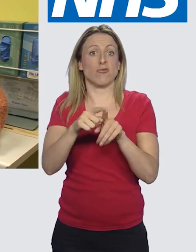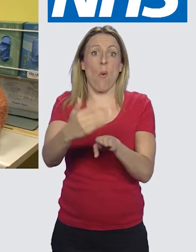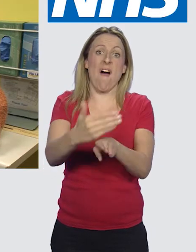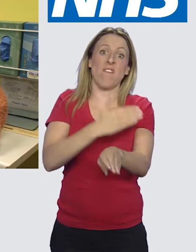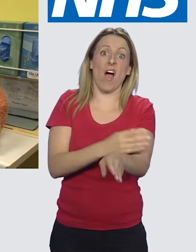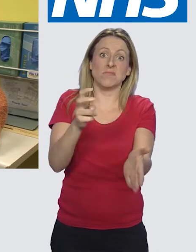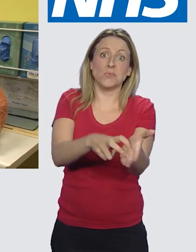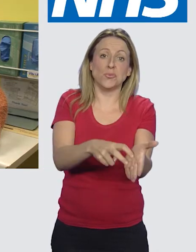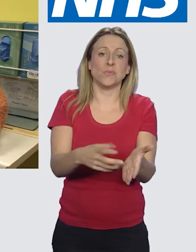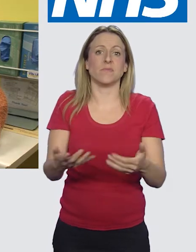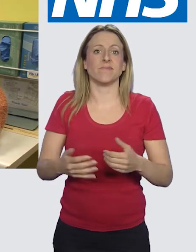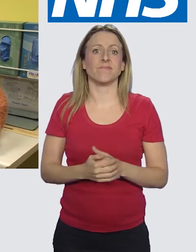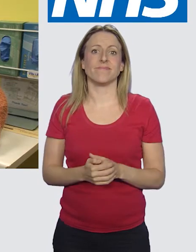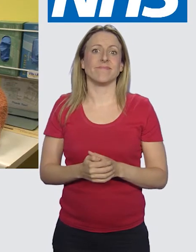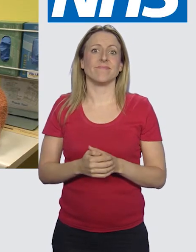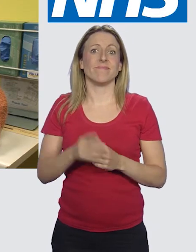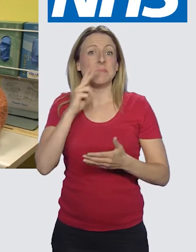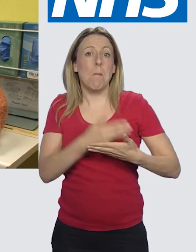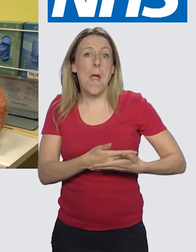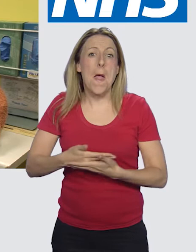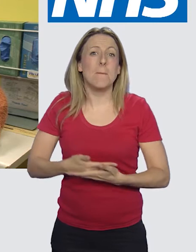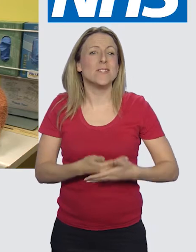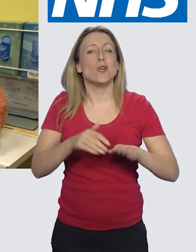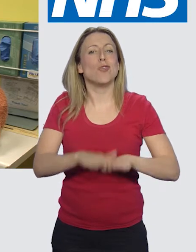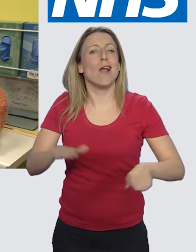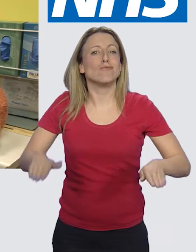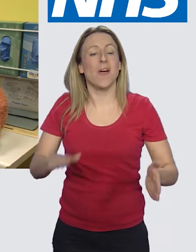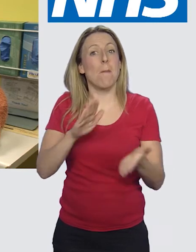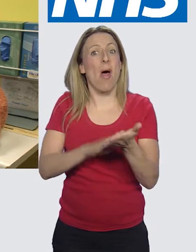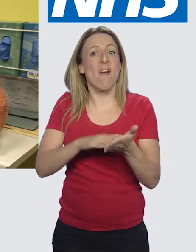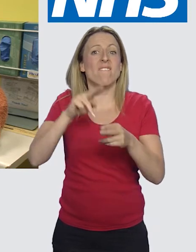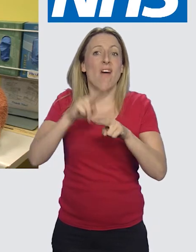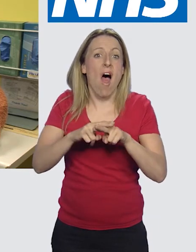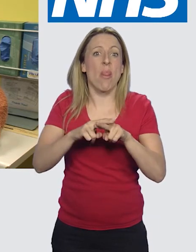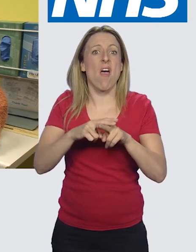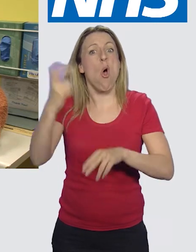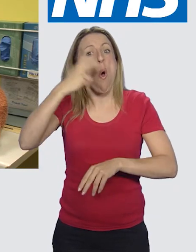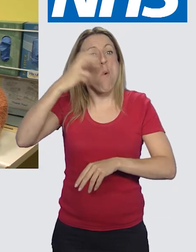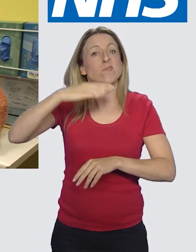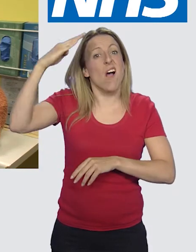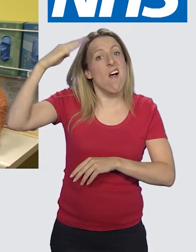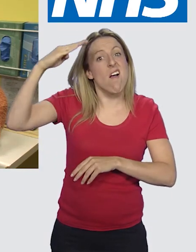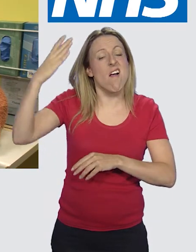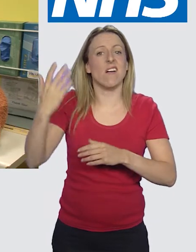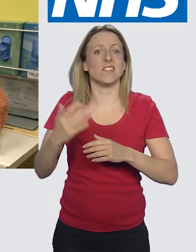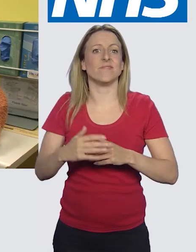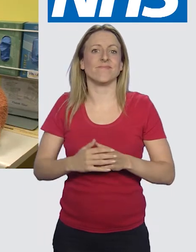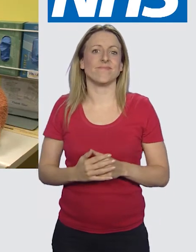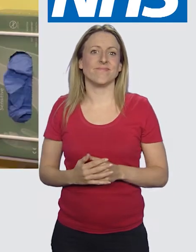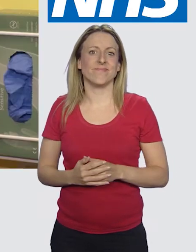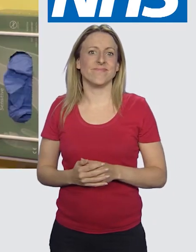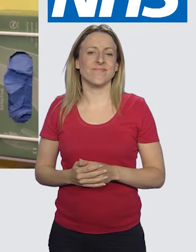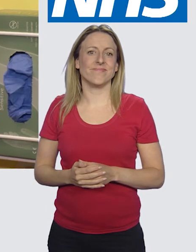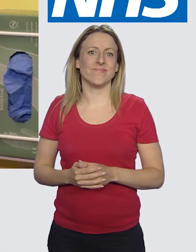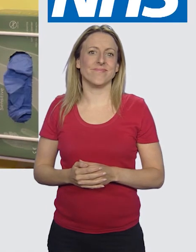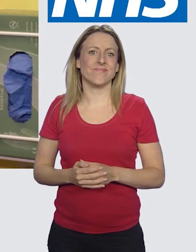make appointments. We have appointments available on the day and appointments that you can book in advance. We see babies, children, mums and dads